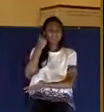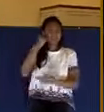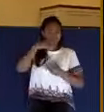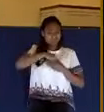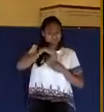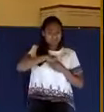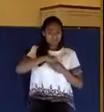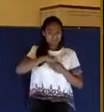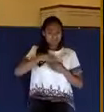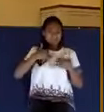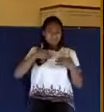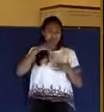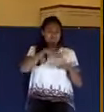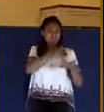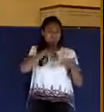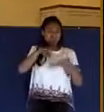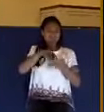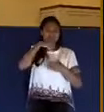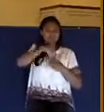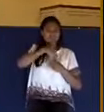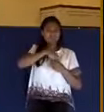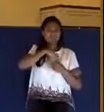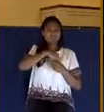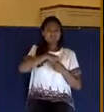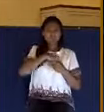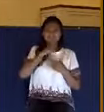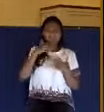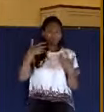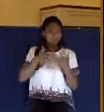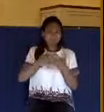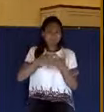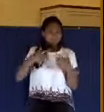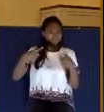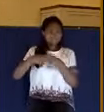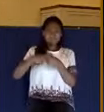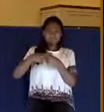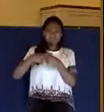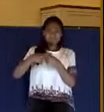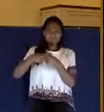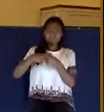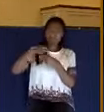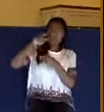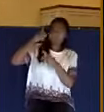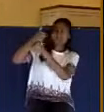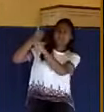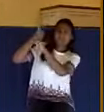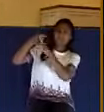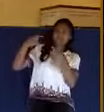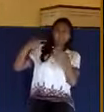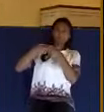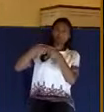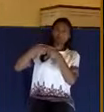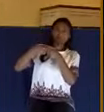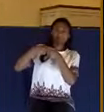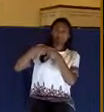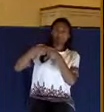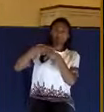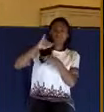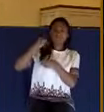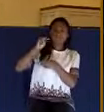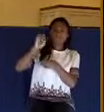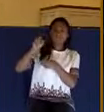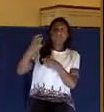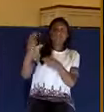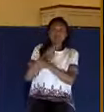heart. Don't you dare do that. It's incompatible with who he was. And James is using this title to